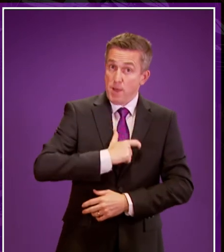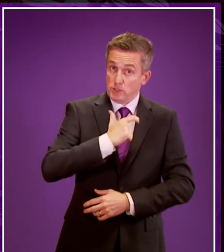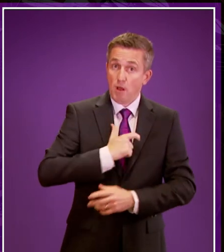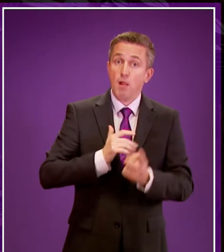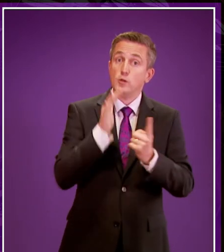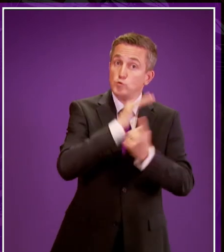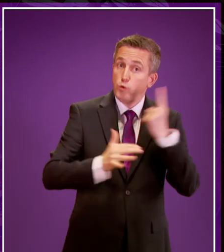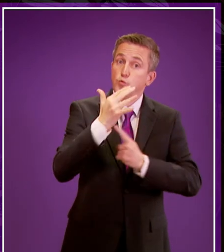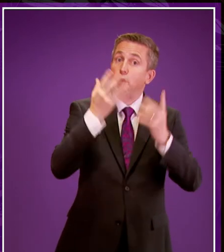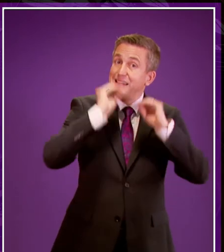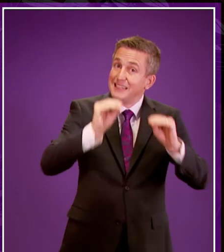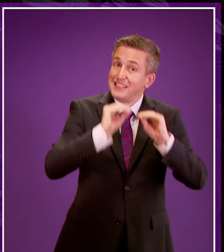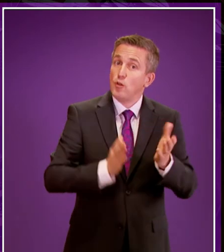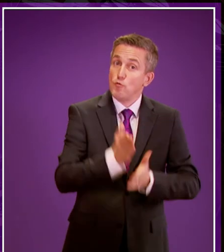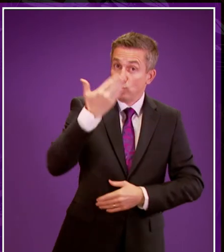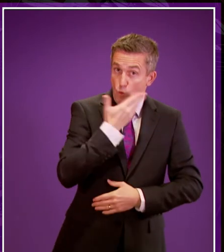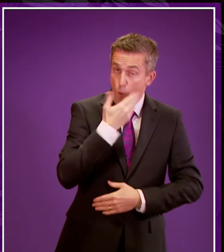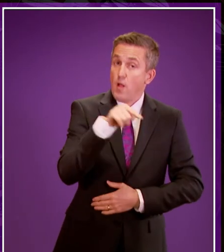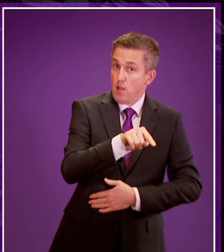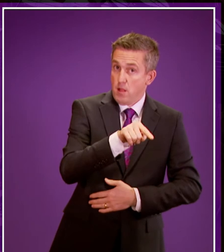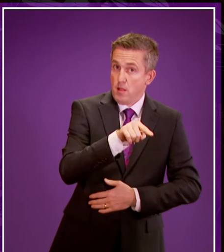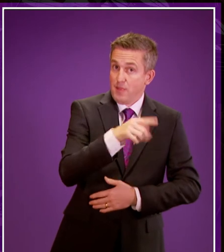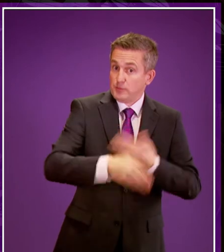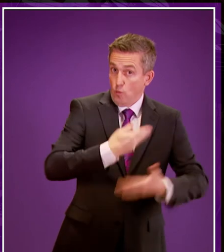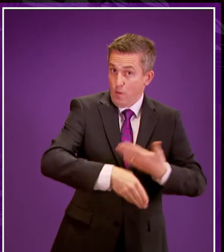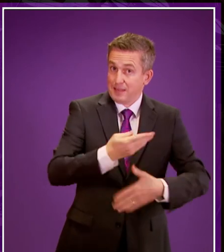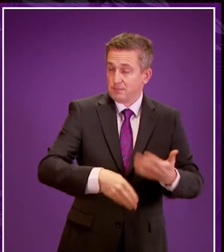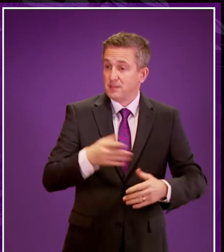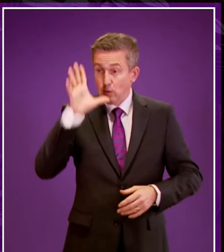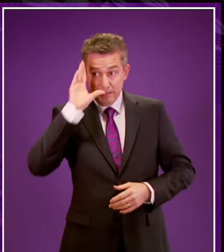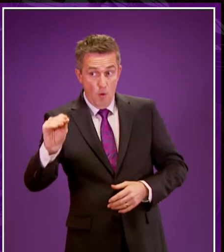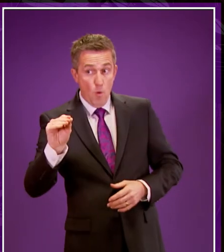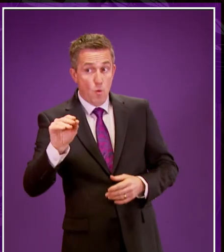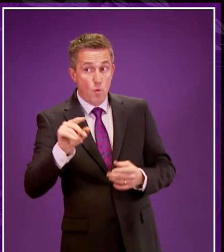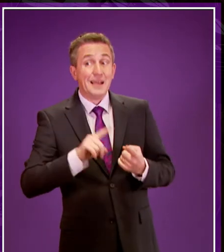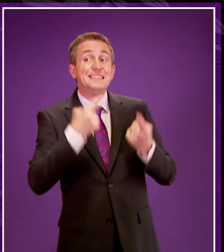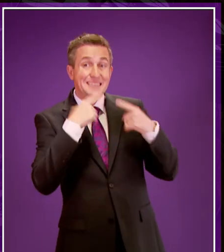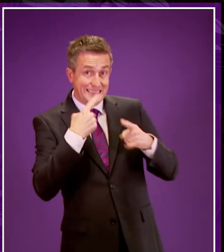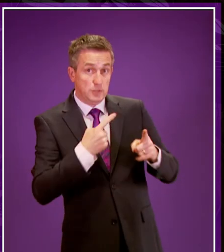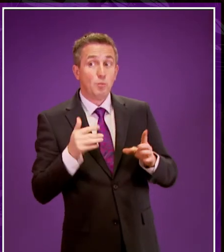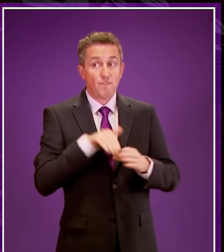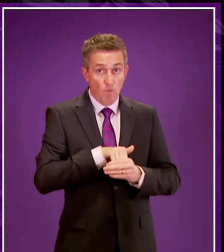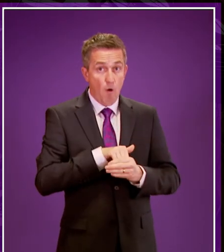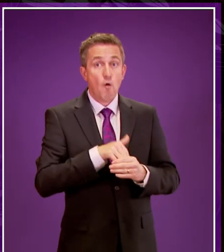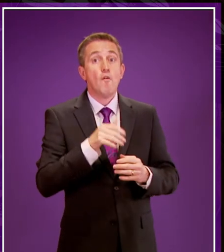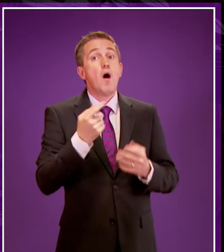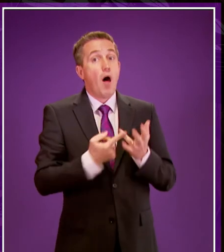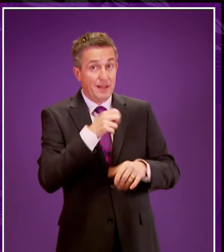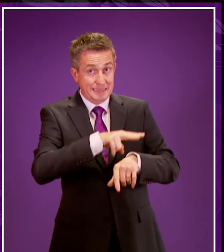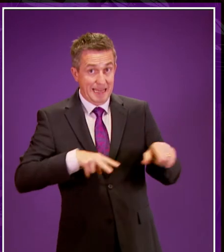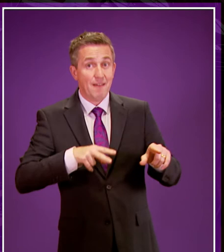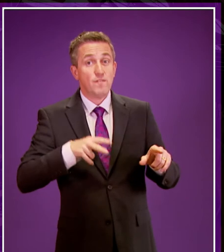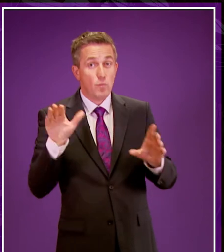education in schools. And I should say to the member, it's not just teachers who are involved in this. It's everyone